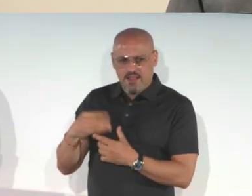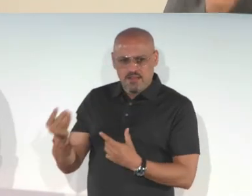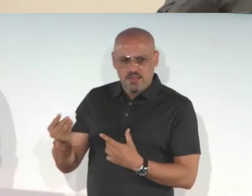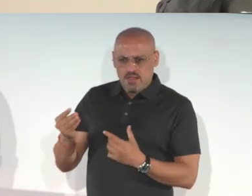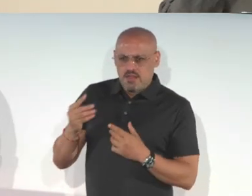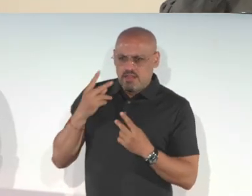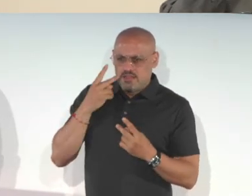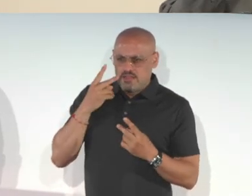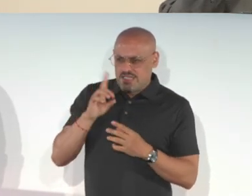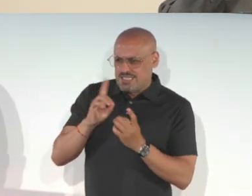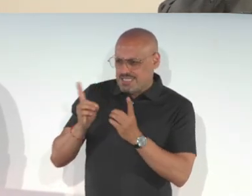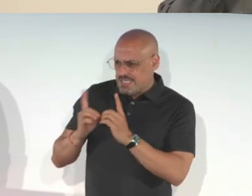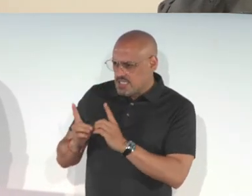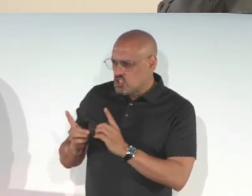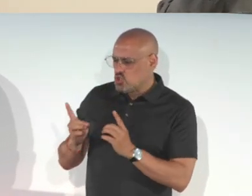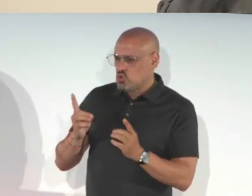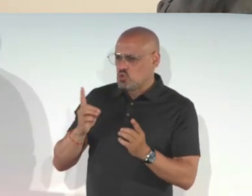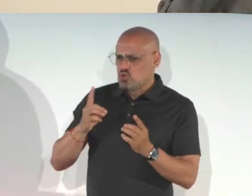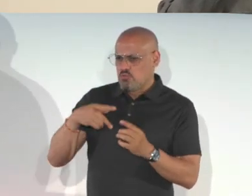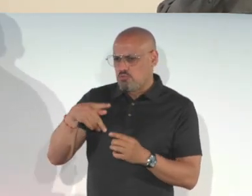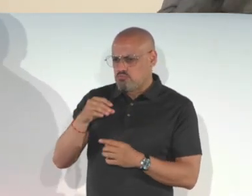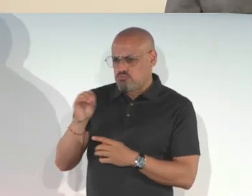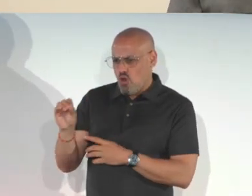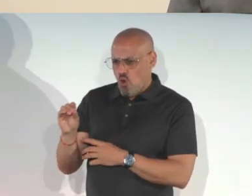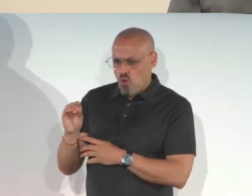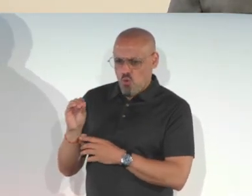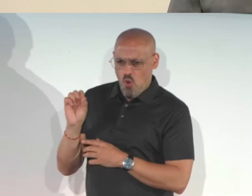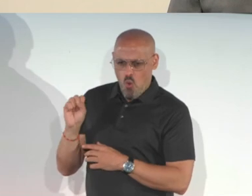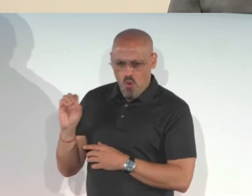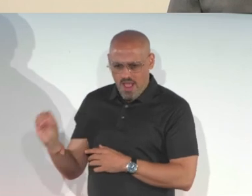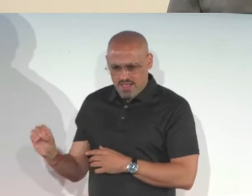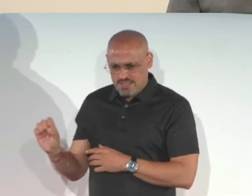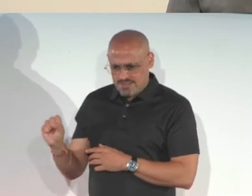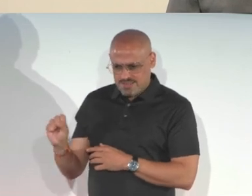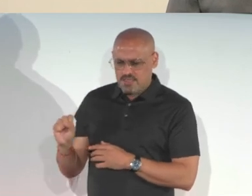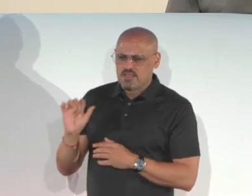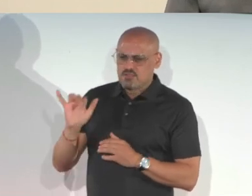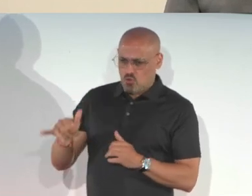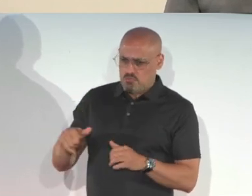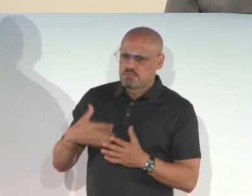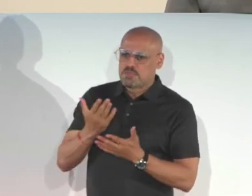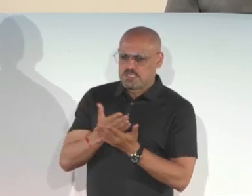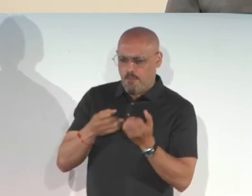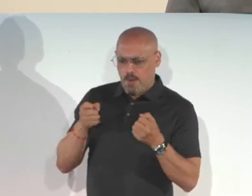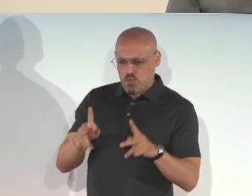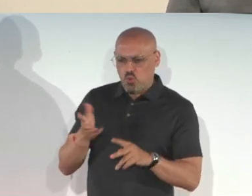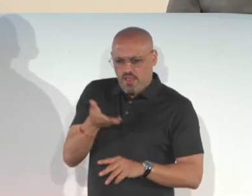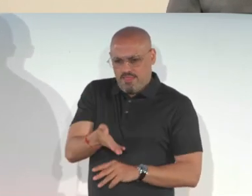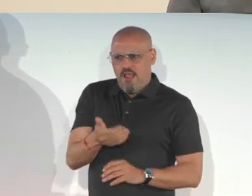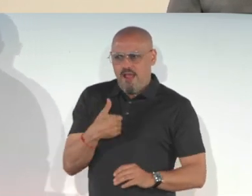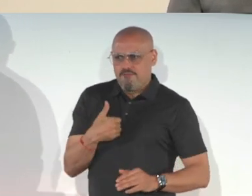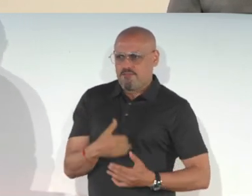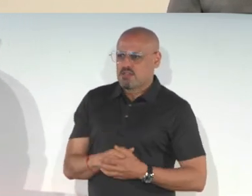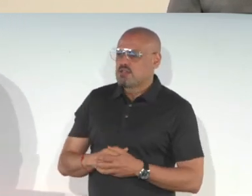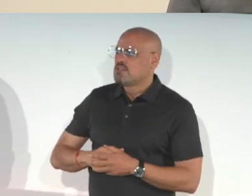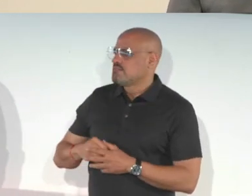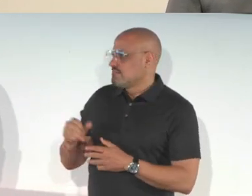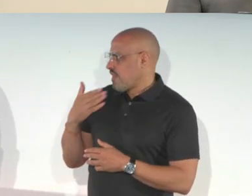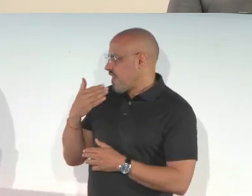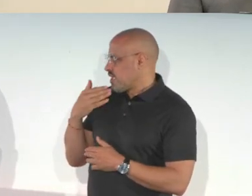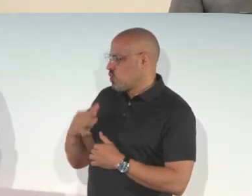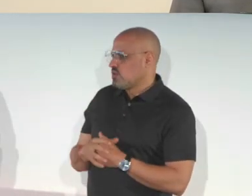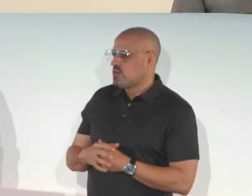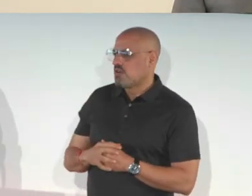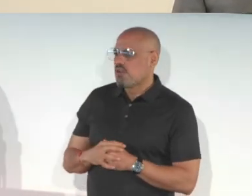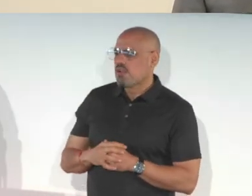because there will be integrating, for example, iPad apps into the Vision Pro OS.